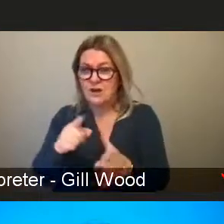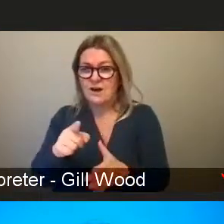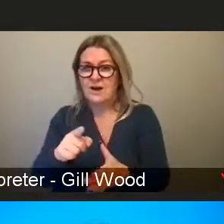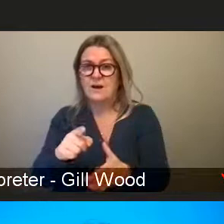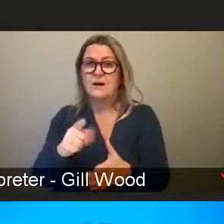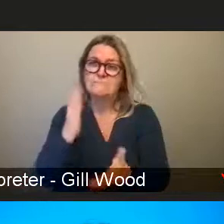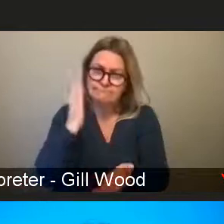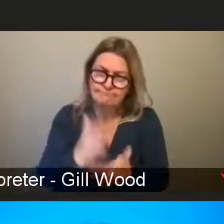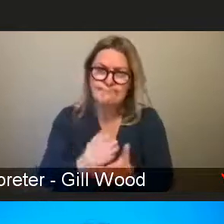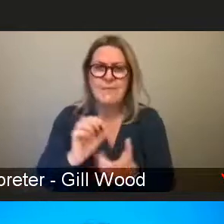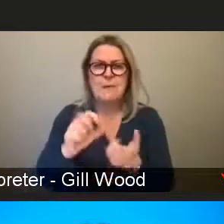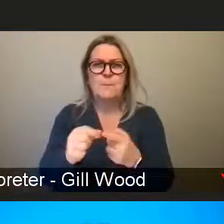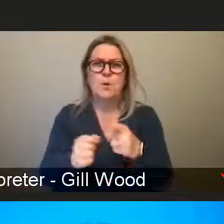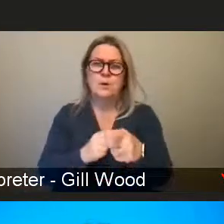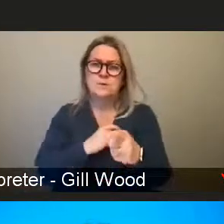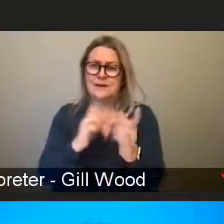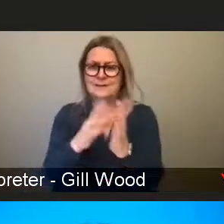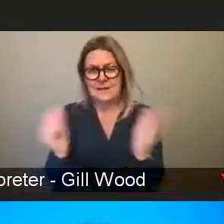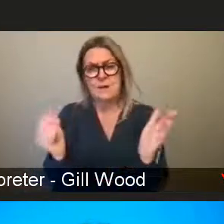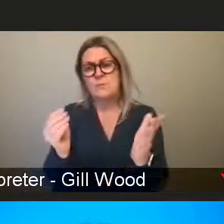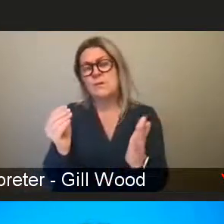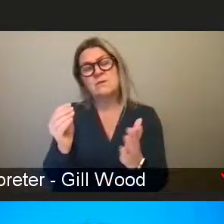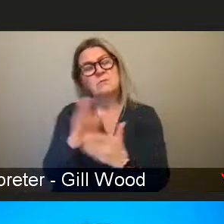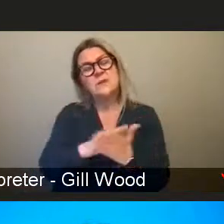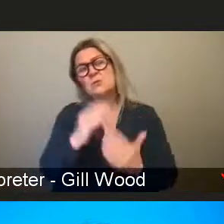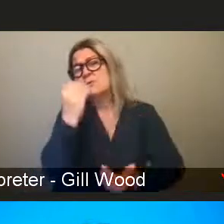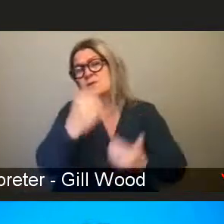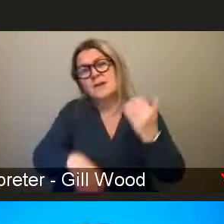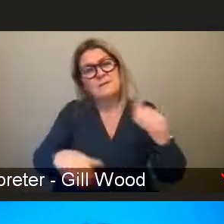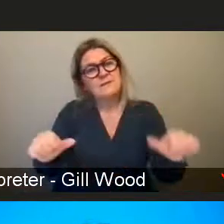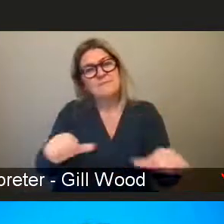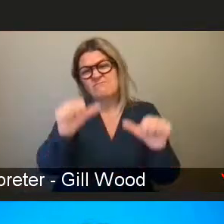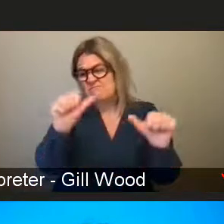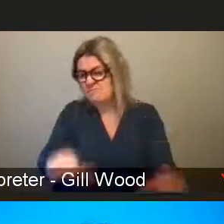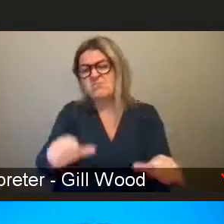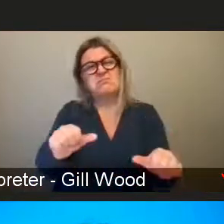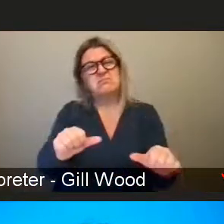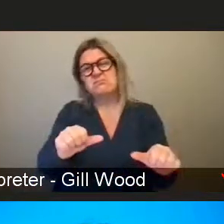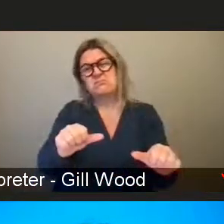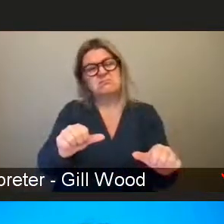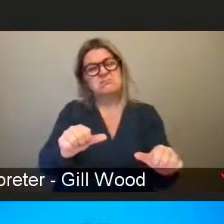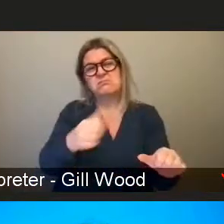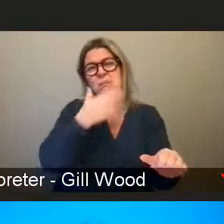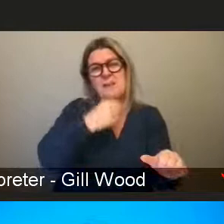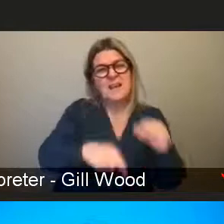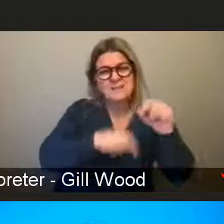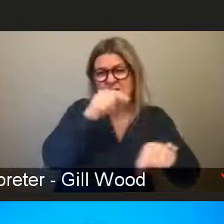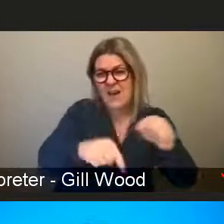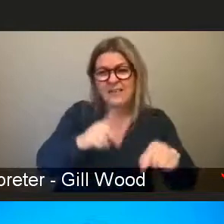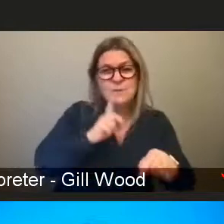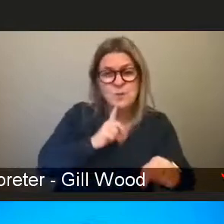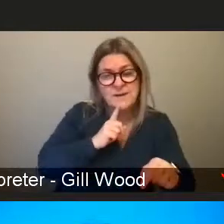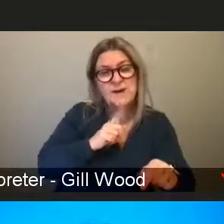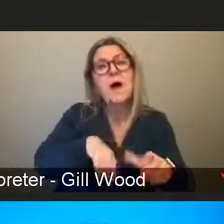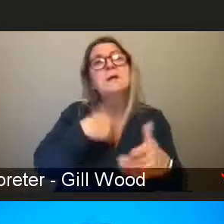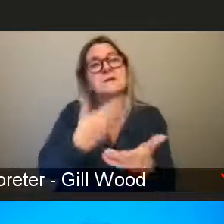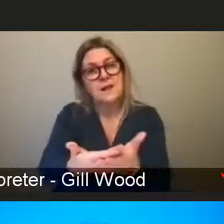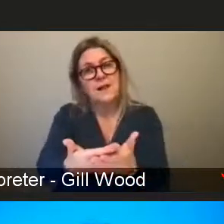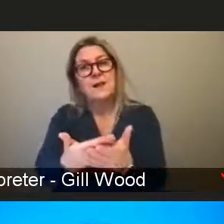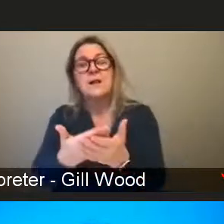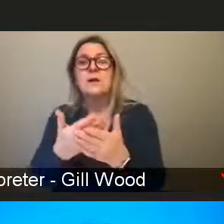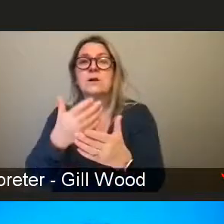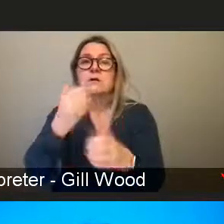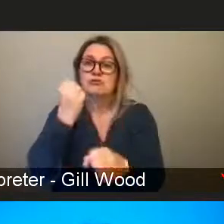example really does show that we will never end men's violence against women until we end gender inequality. We need to be seeing